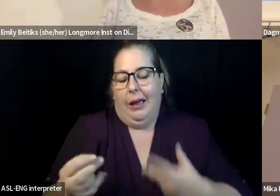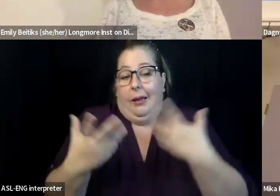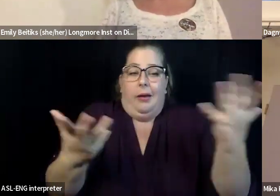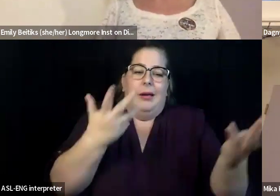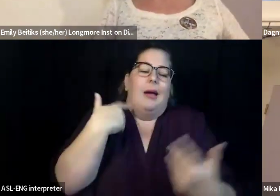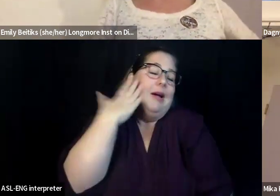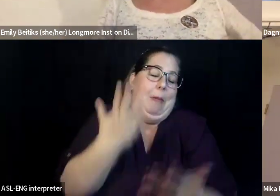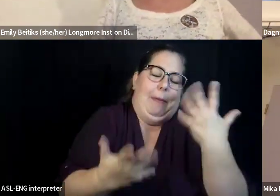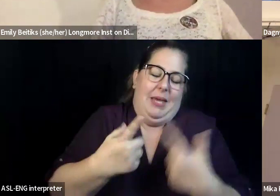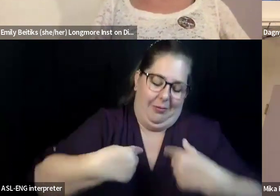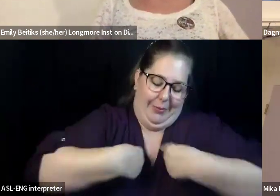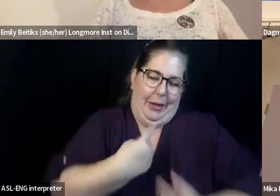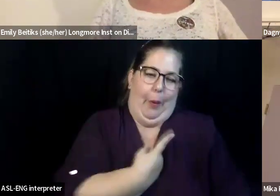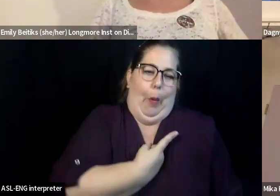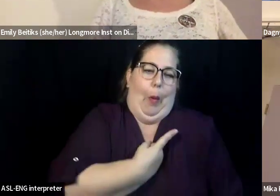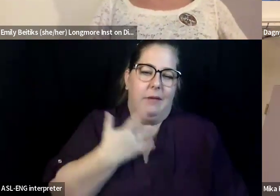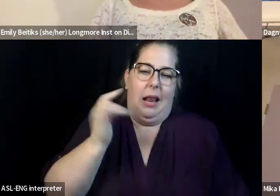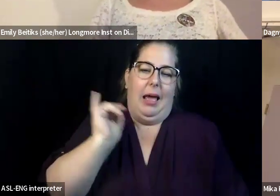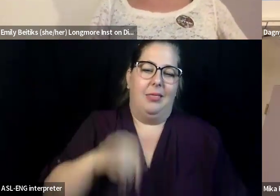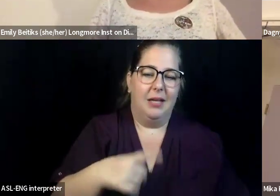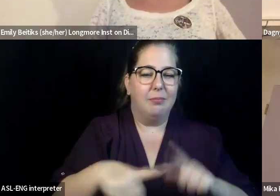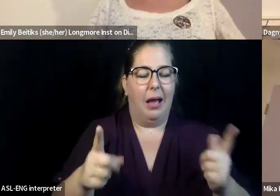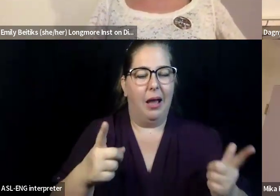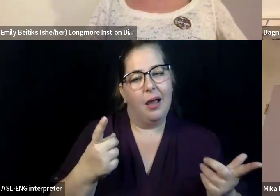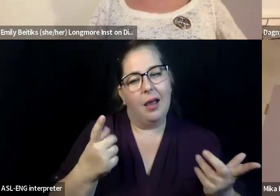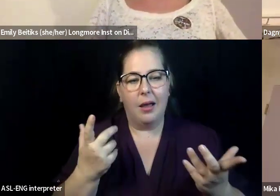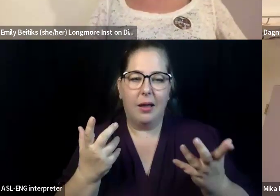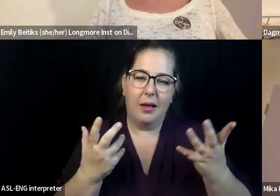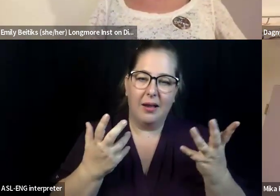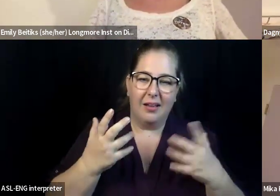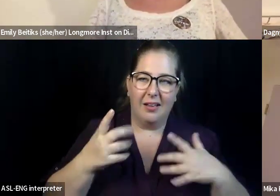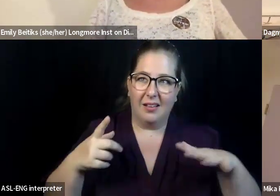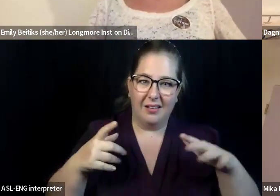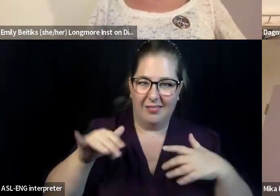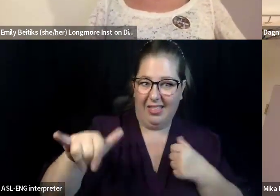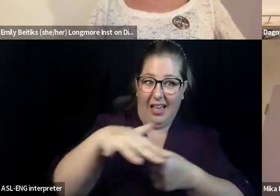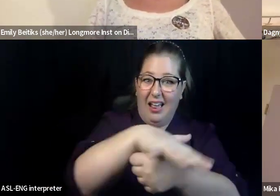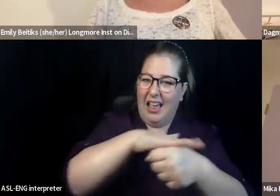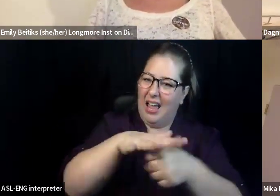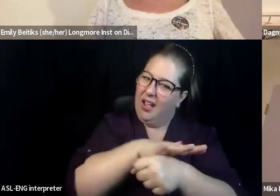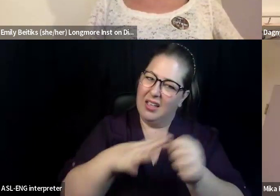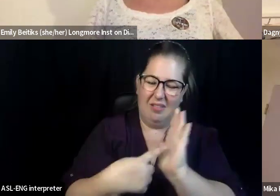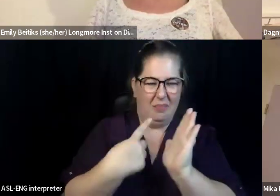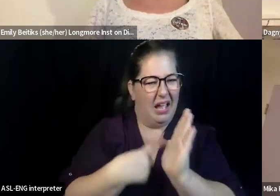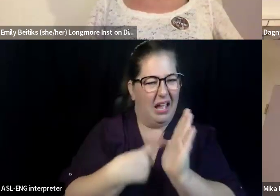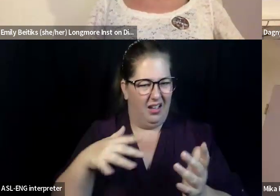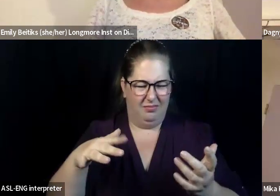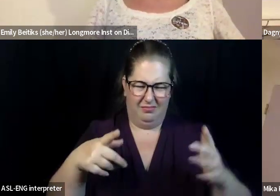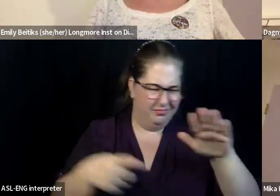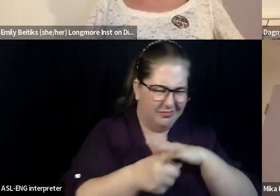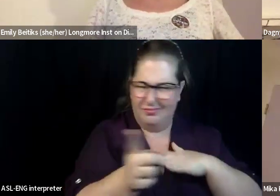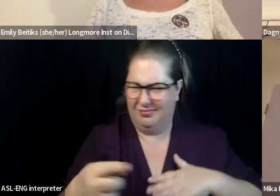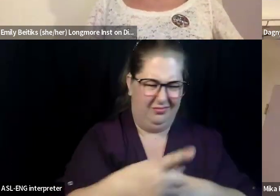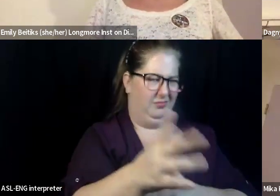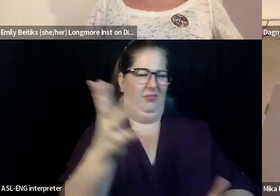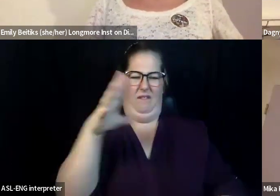And I'm wondering if there's anything that can be done with BART to